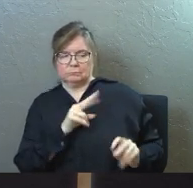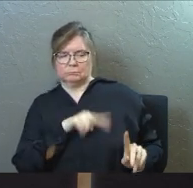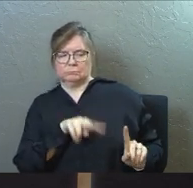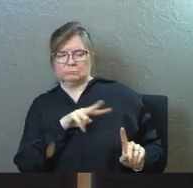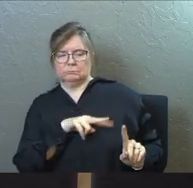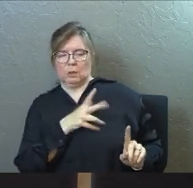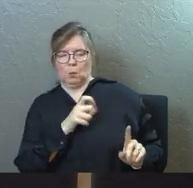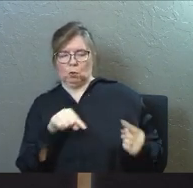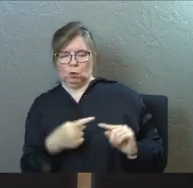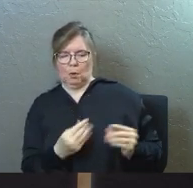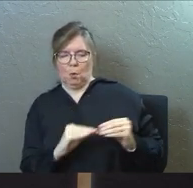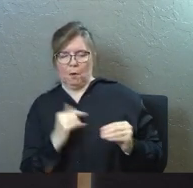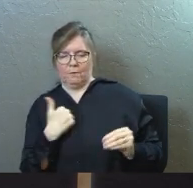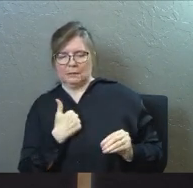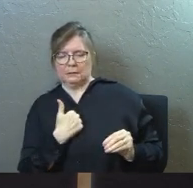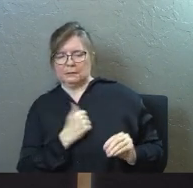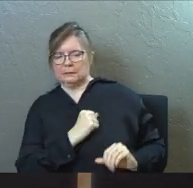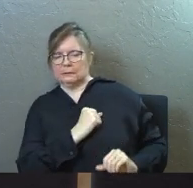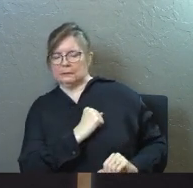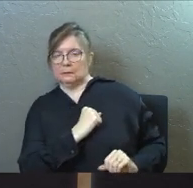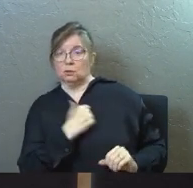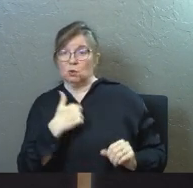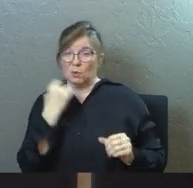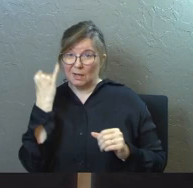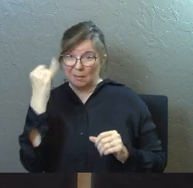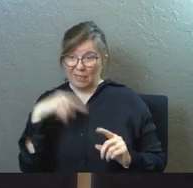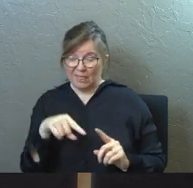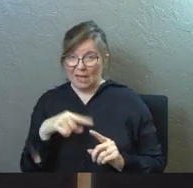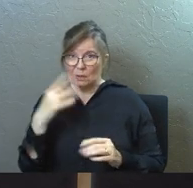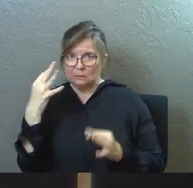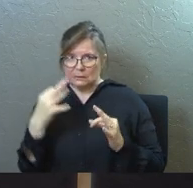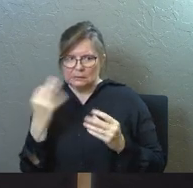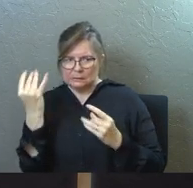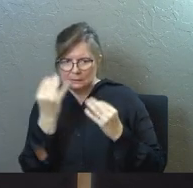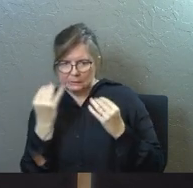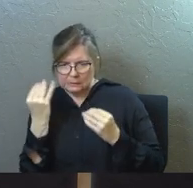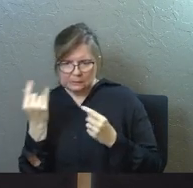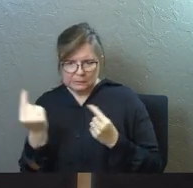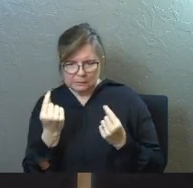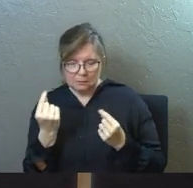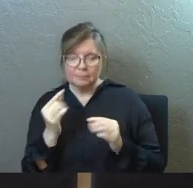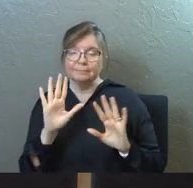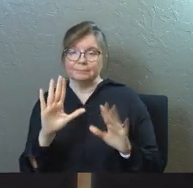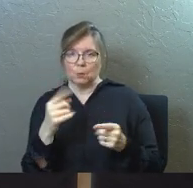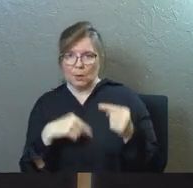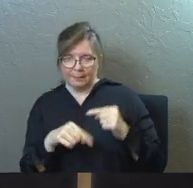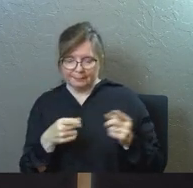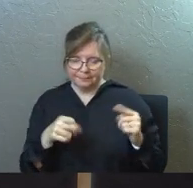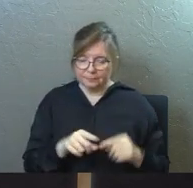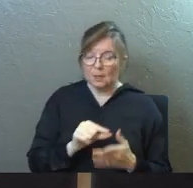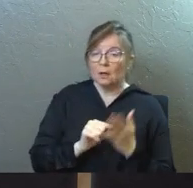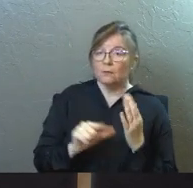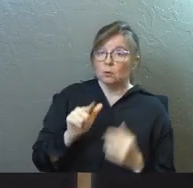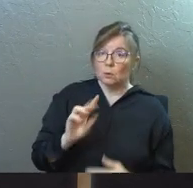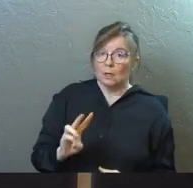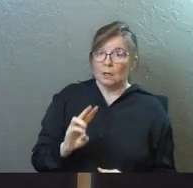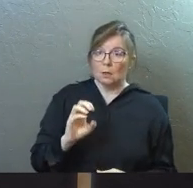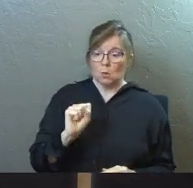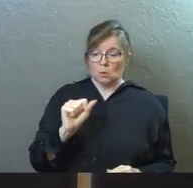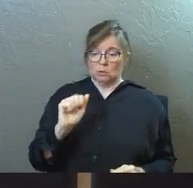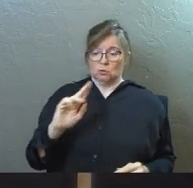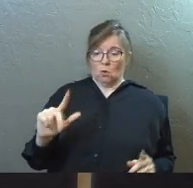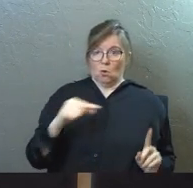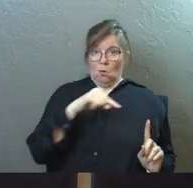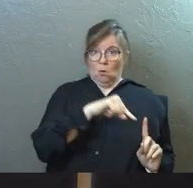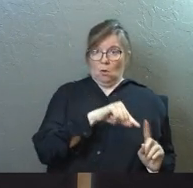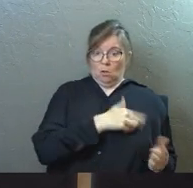maybe he wants to hurt more of us, you can imagine how they would have drawn some of those conclusions, so here's what happens in verse 26, when Saul arrived in